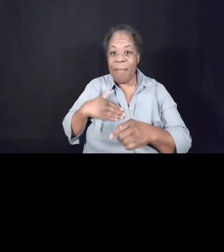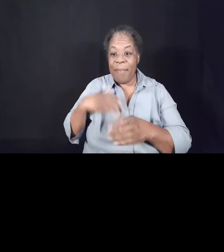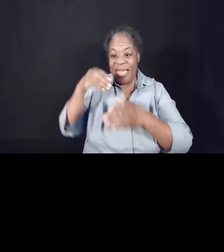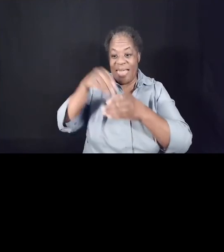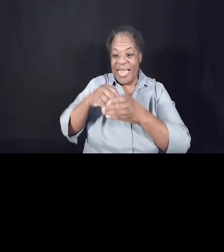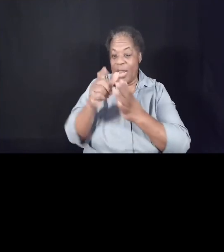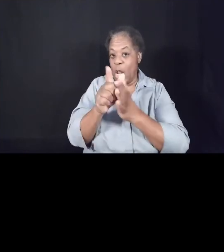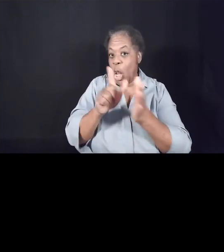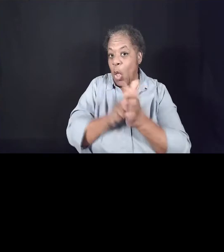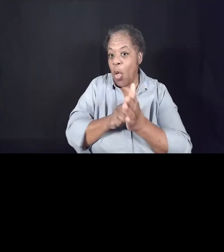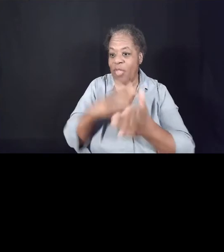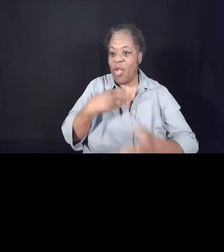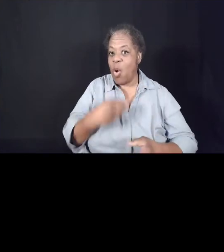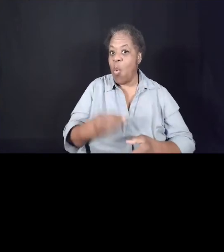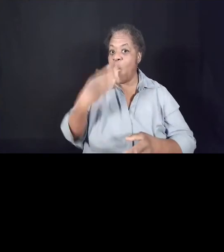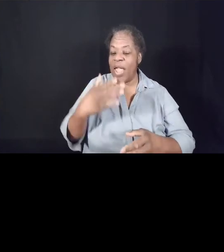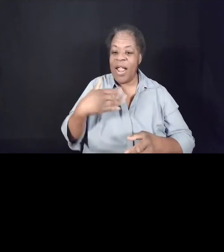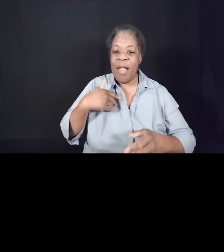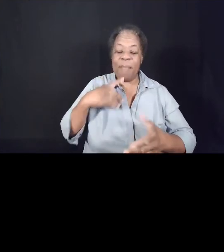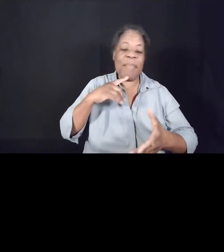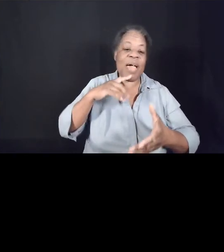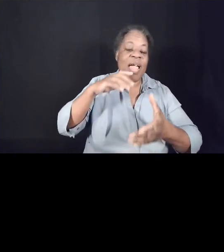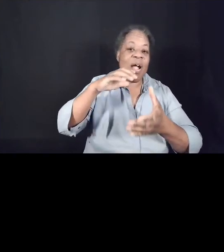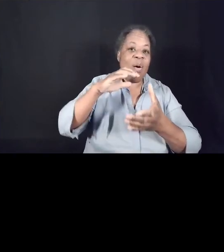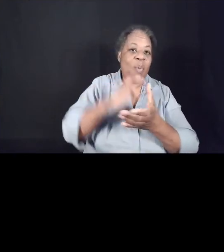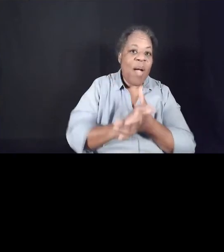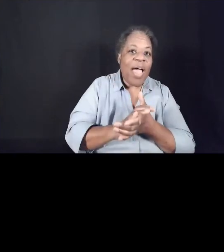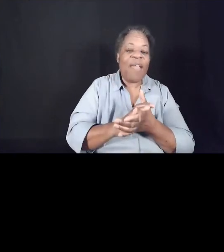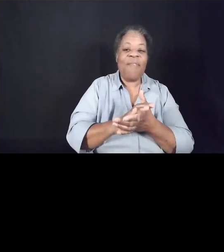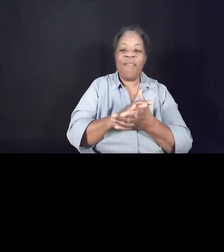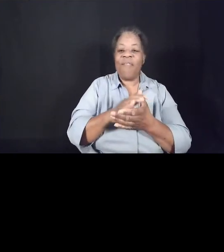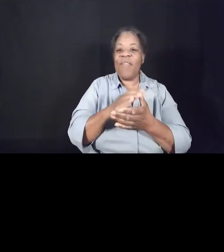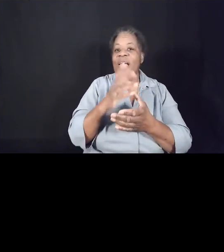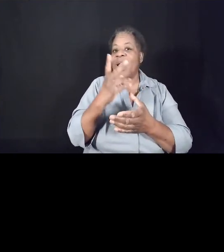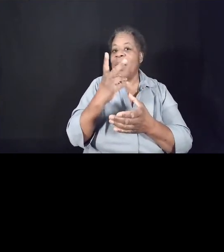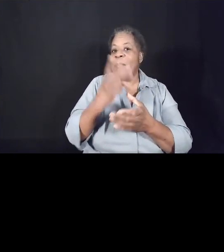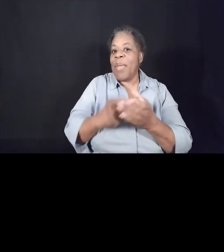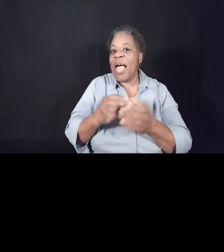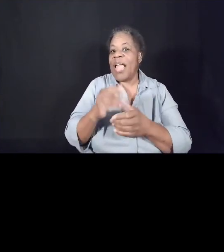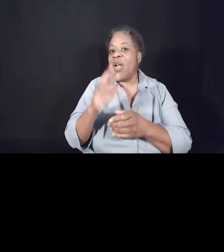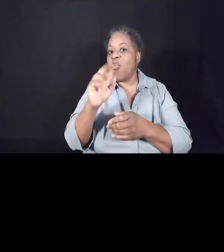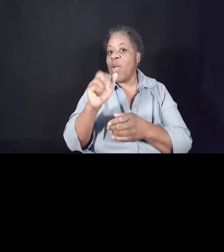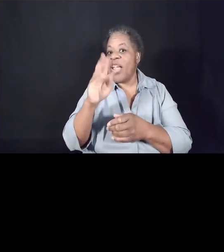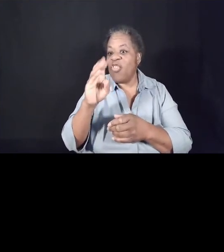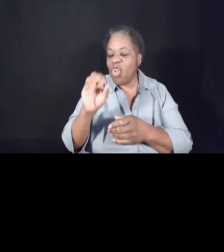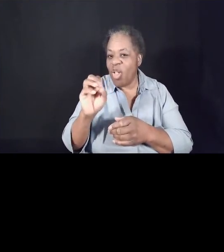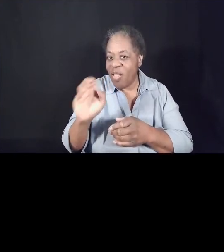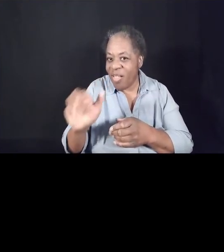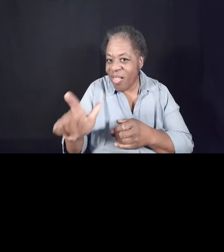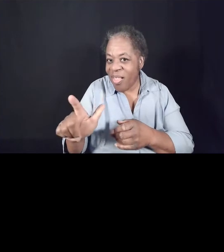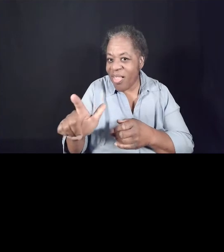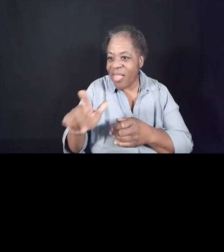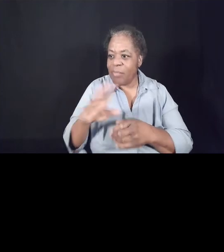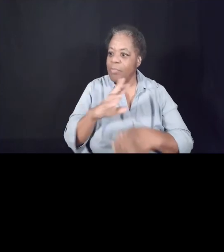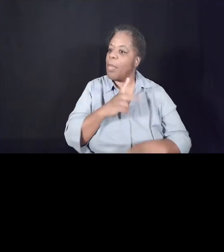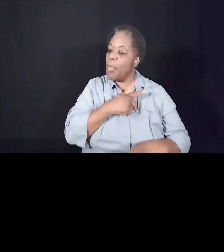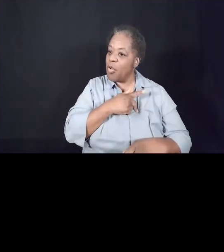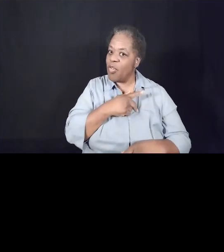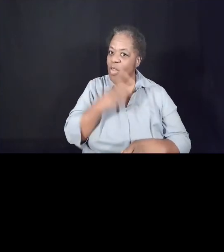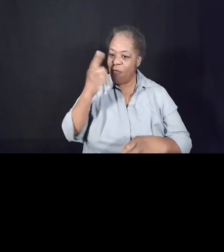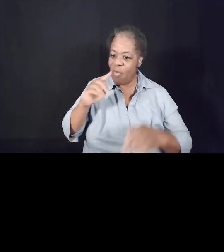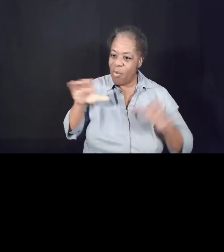white and my wife is adopted and she's biracial. It's not an experiment. It becomes very personal for us. But then